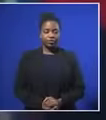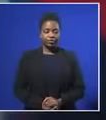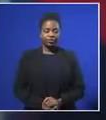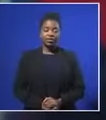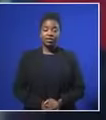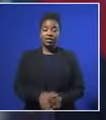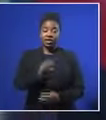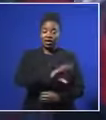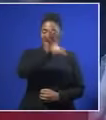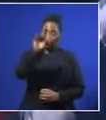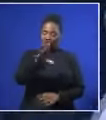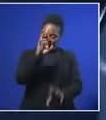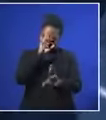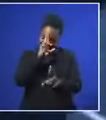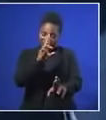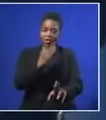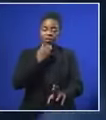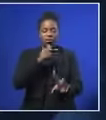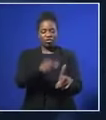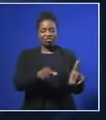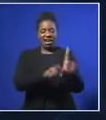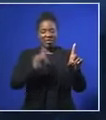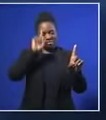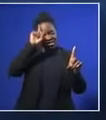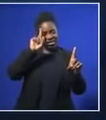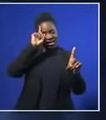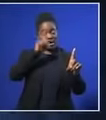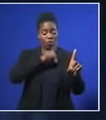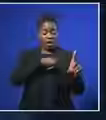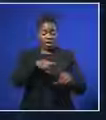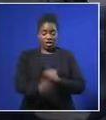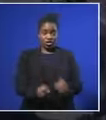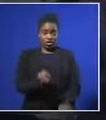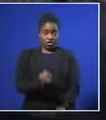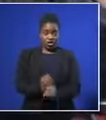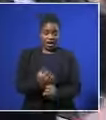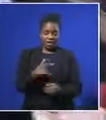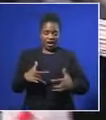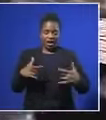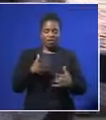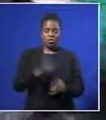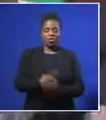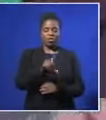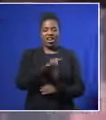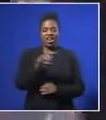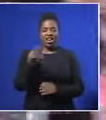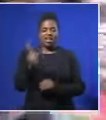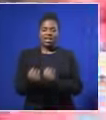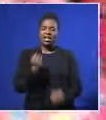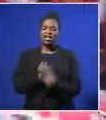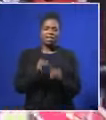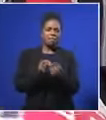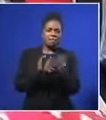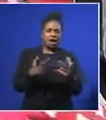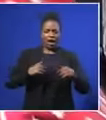South Africans honour global icon Nelson Mandela on the 100th anniversary of his birth. Many today